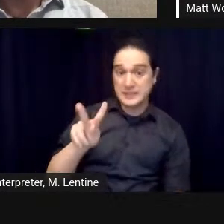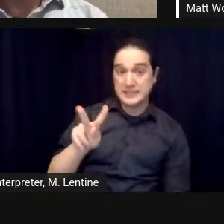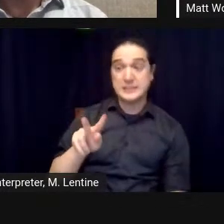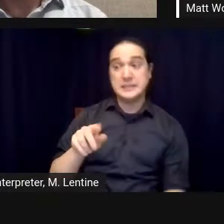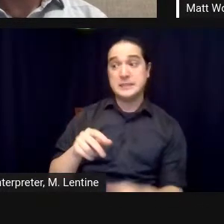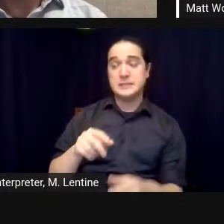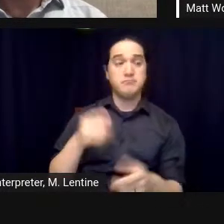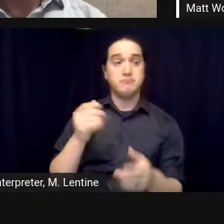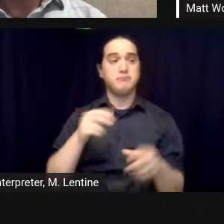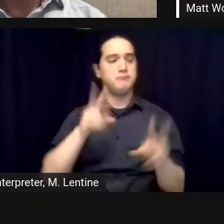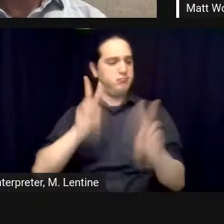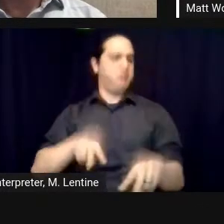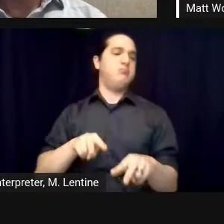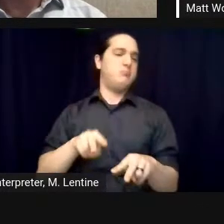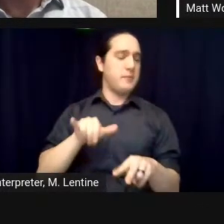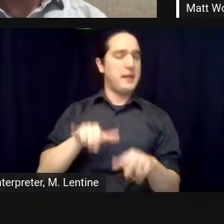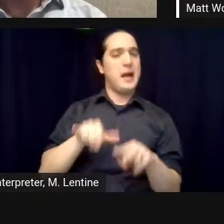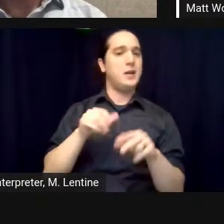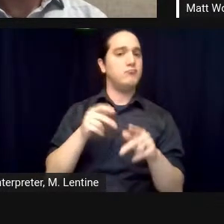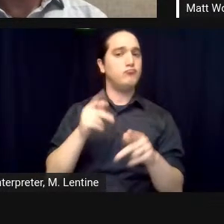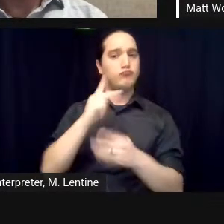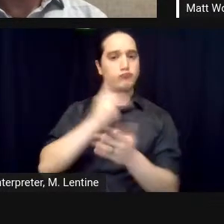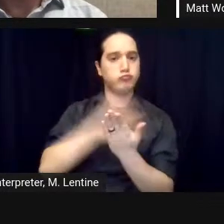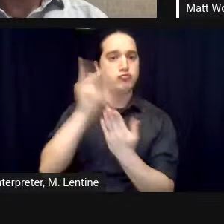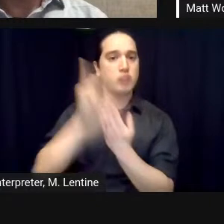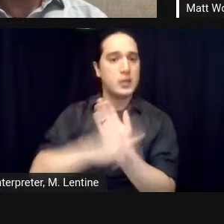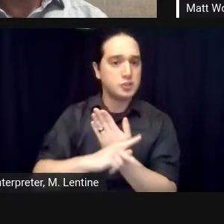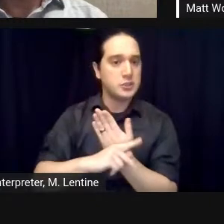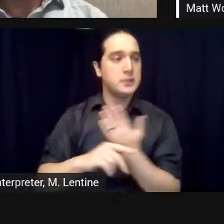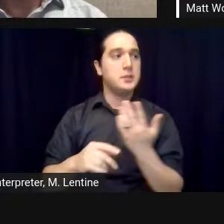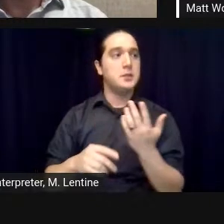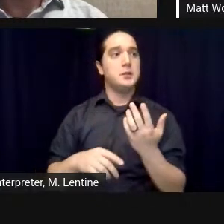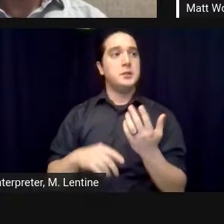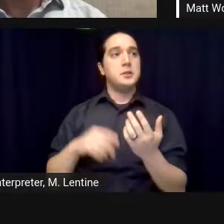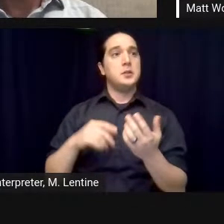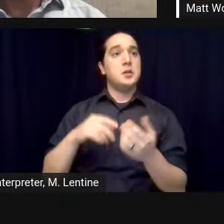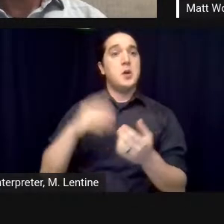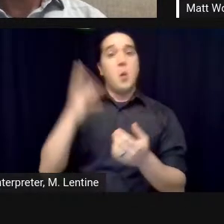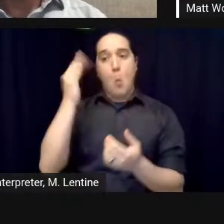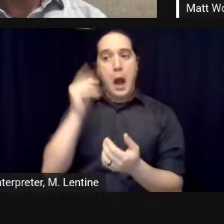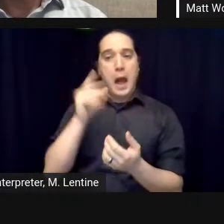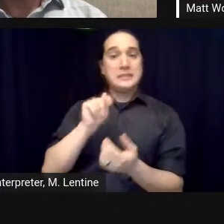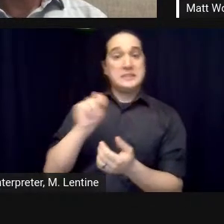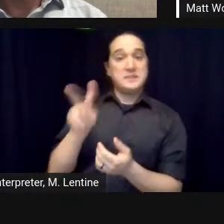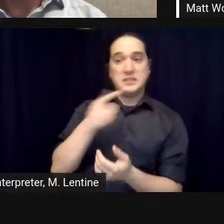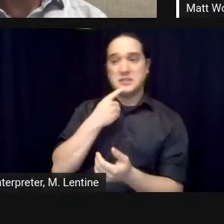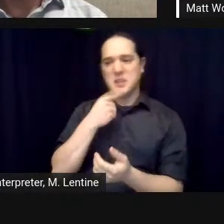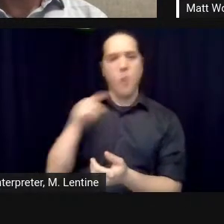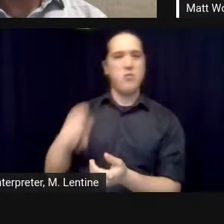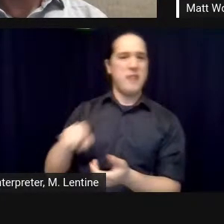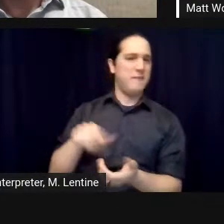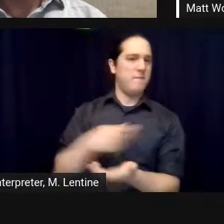biosphere 2 but to to really understand why it was considered a failure and what the implications of that were